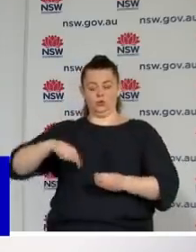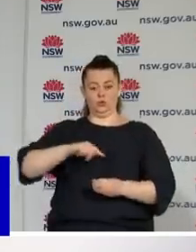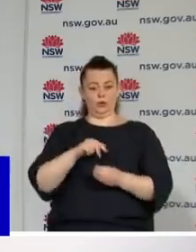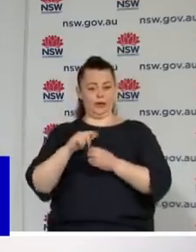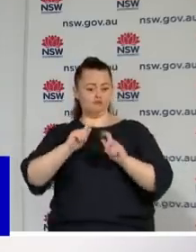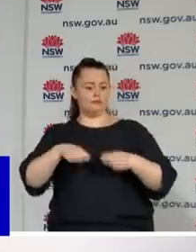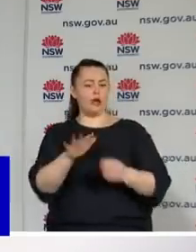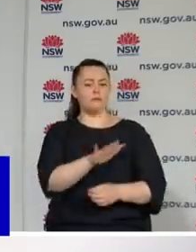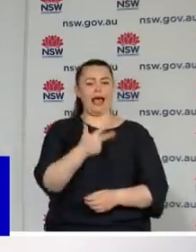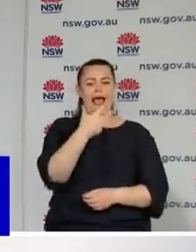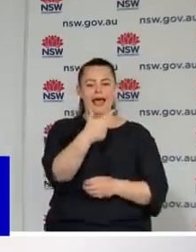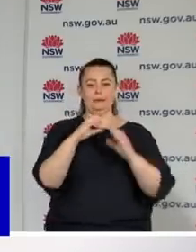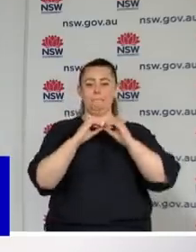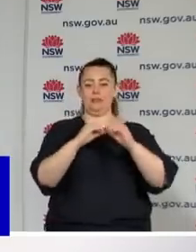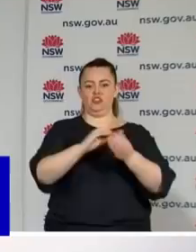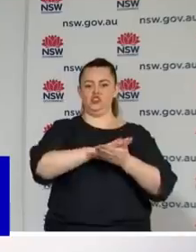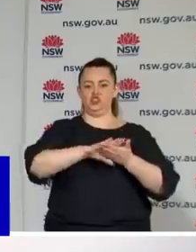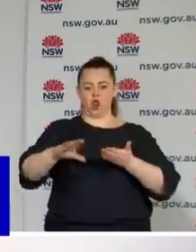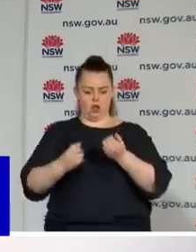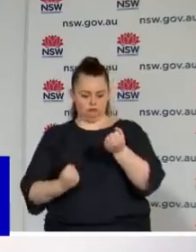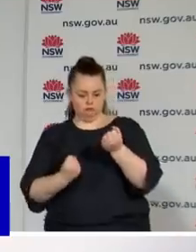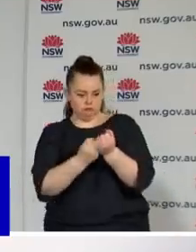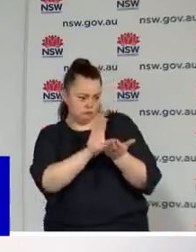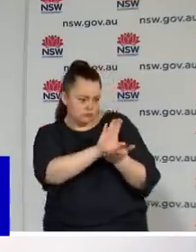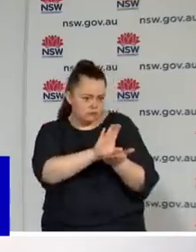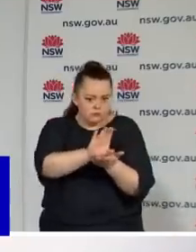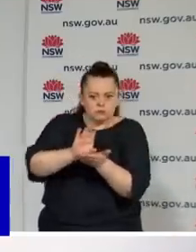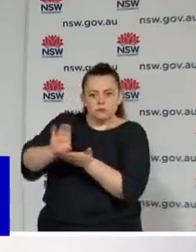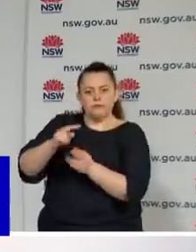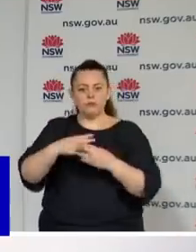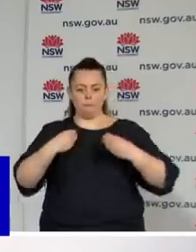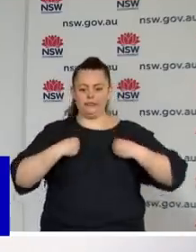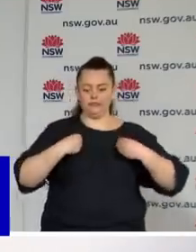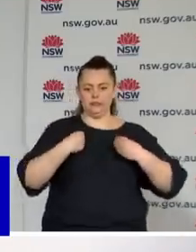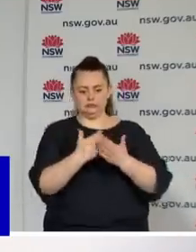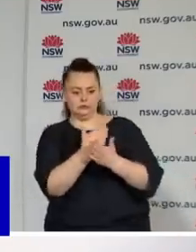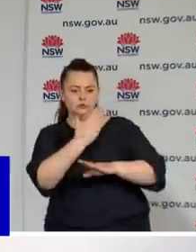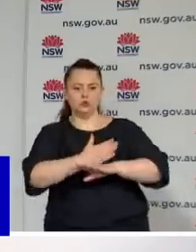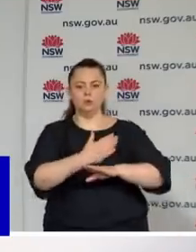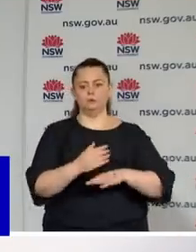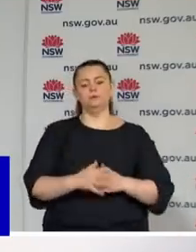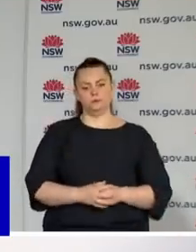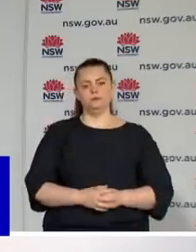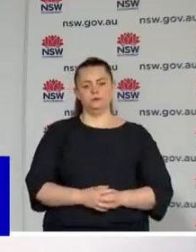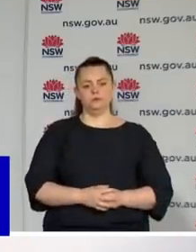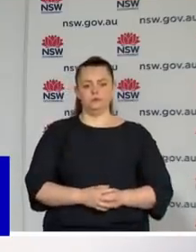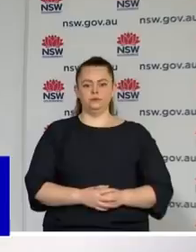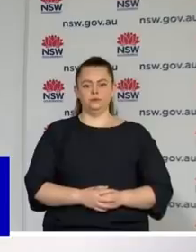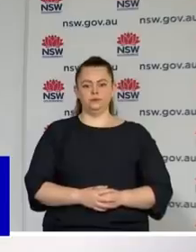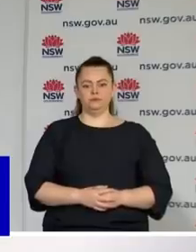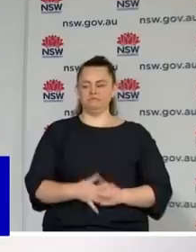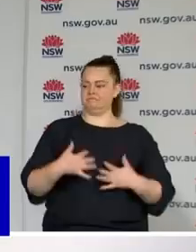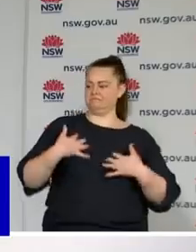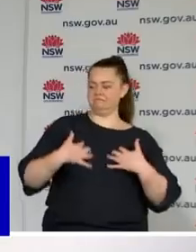support to keep businesses in business and to keep people in work. It's going to be, I think, a very bright summer